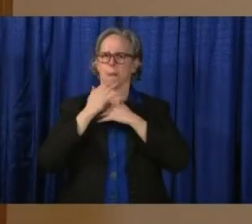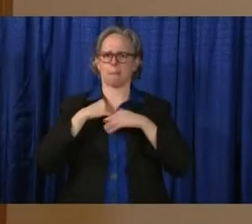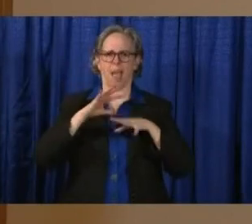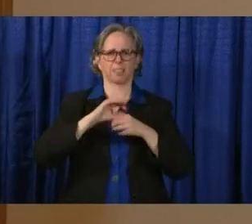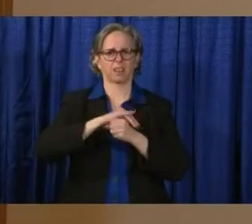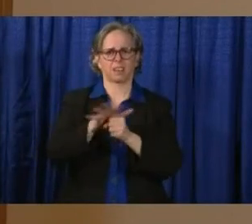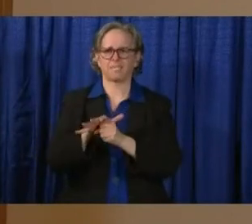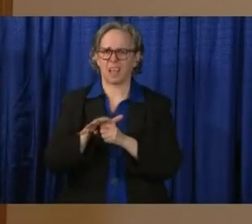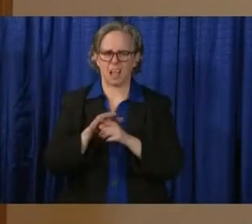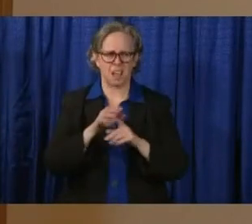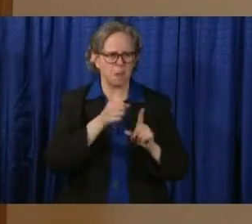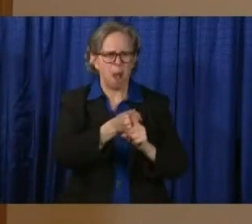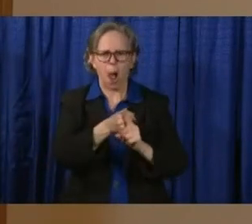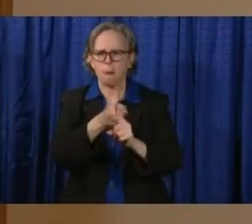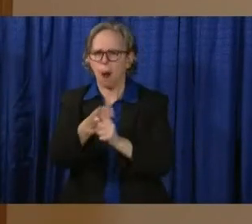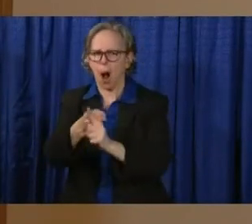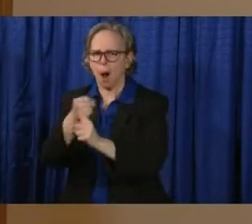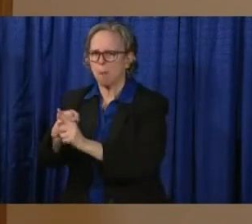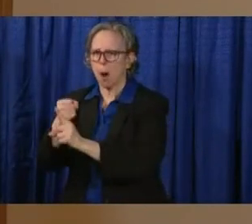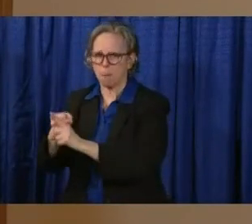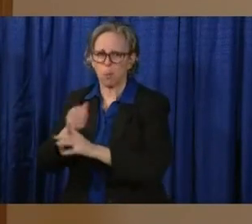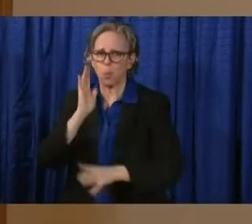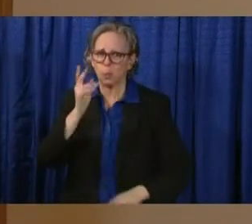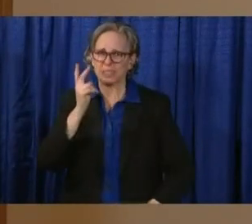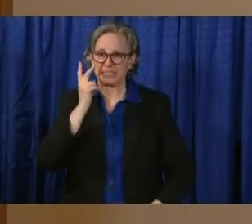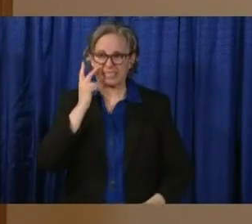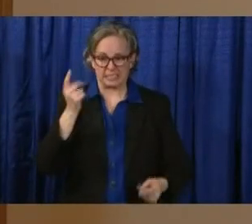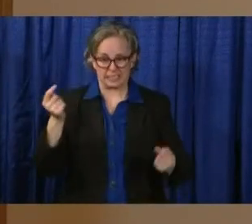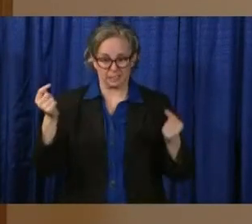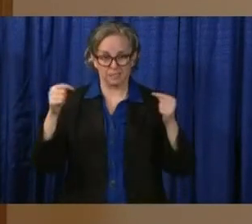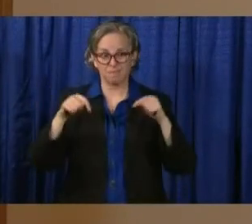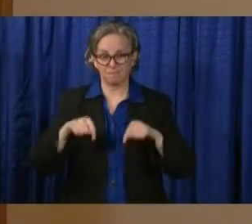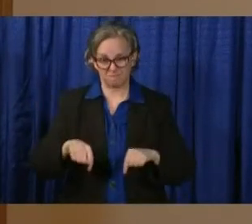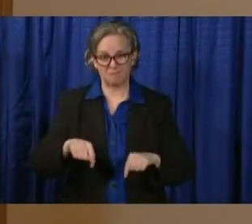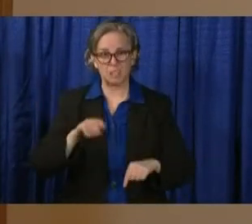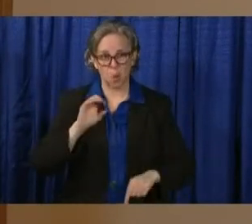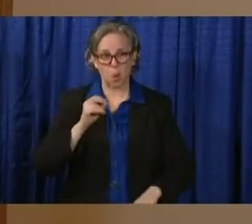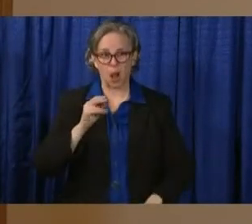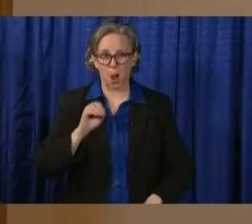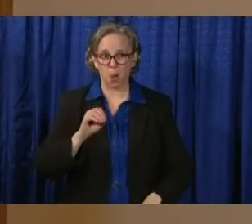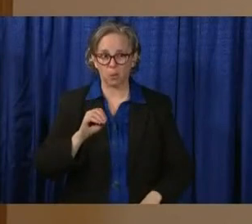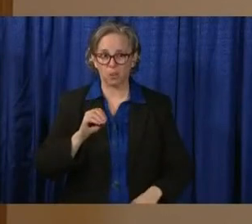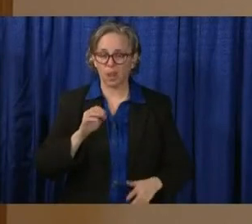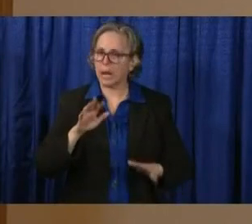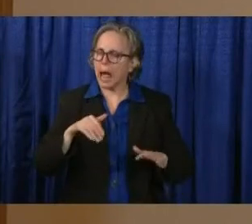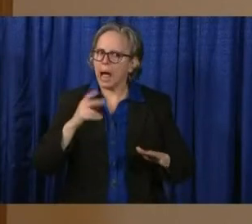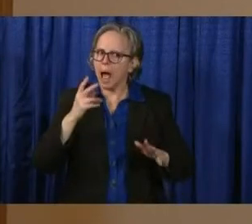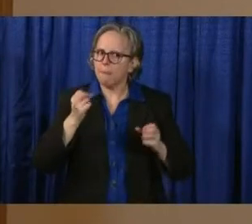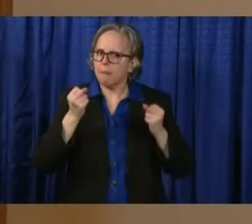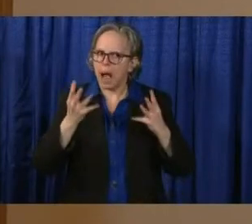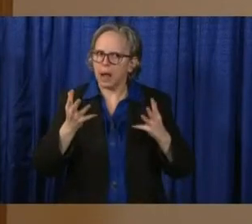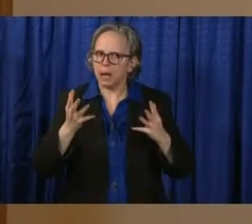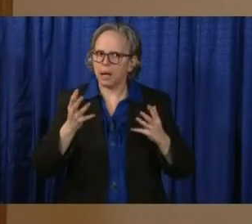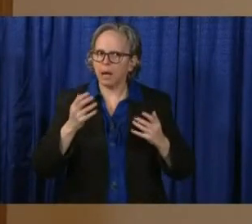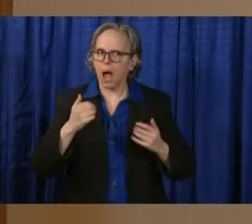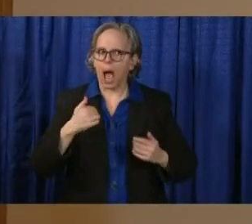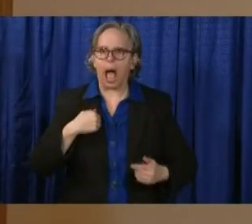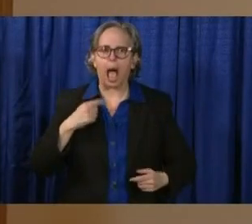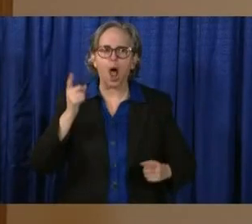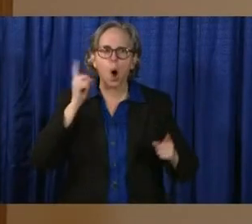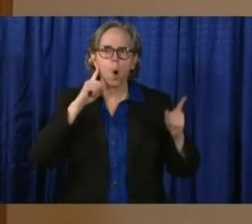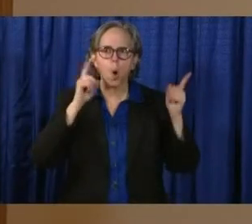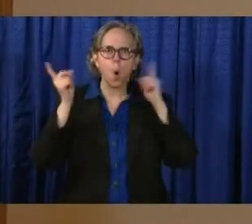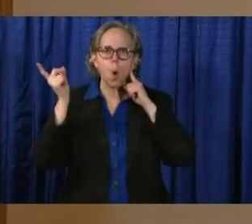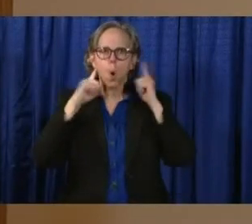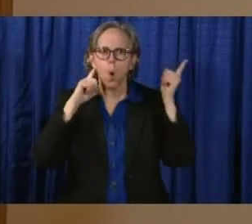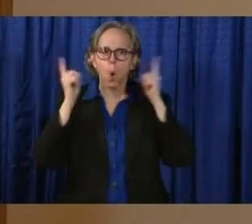here in Ohio. You're not seeing it as much, but I certainly am hearing the stories. I was listening to the doctors and the prison